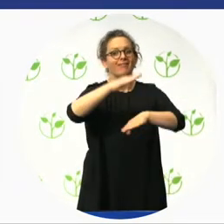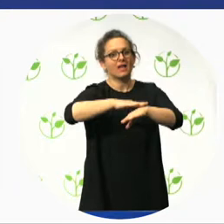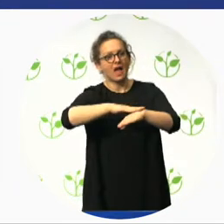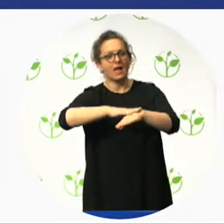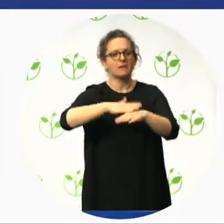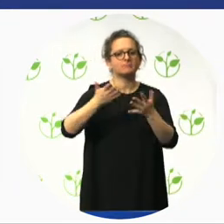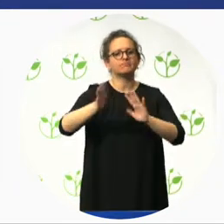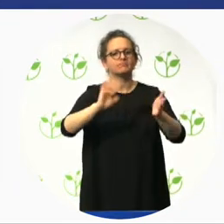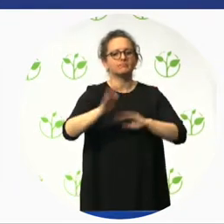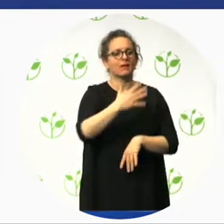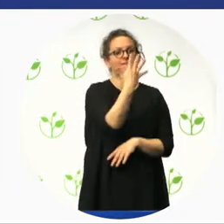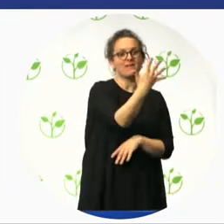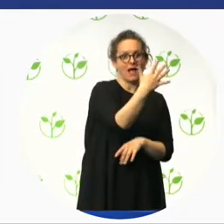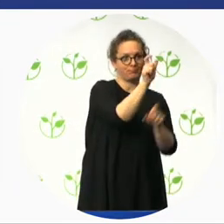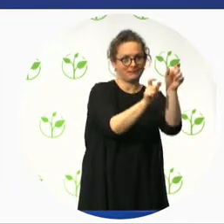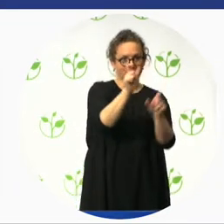population.